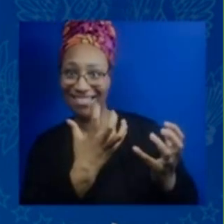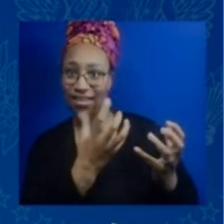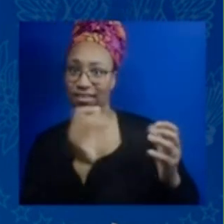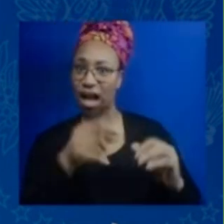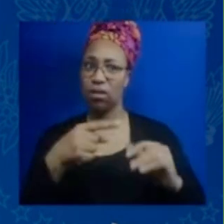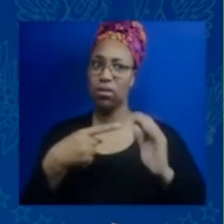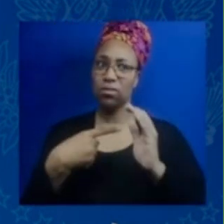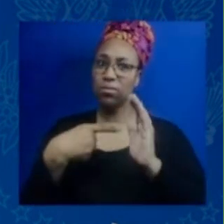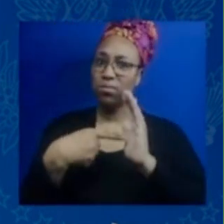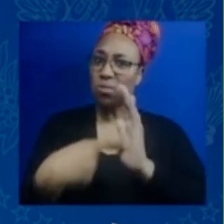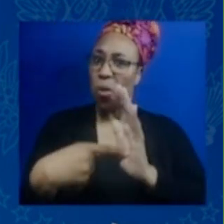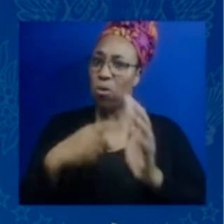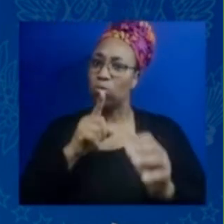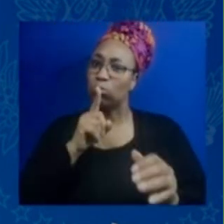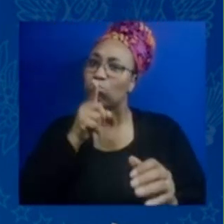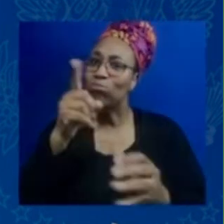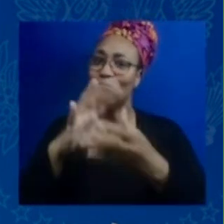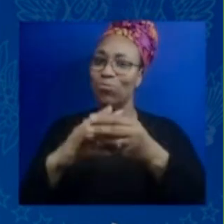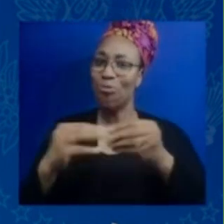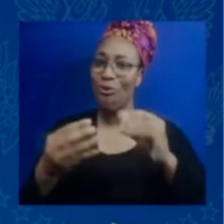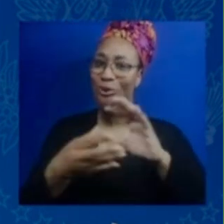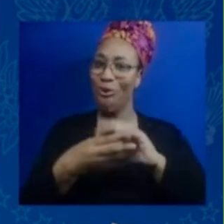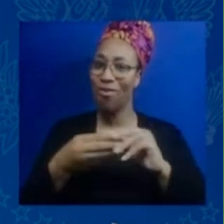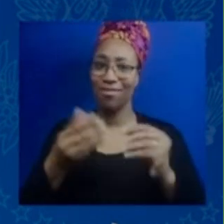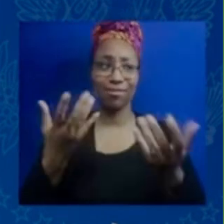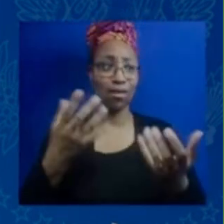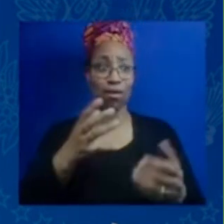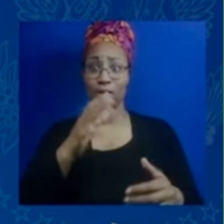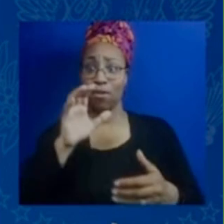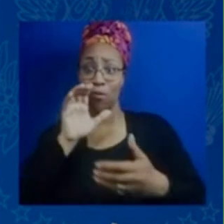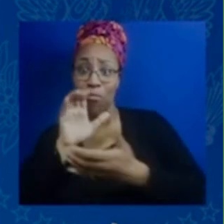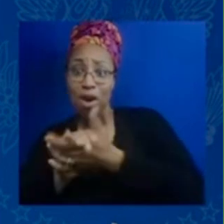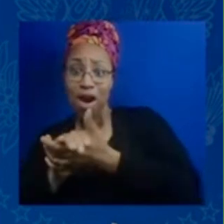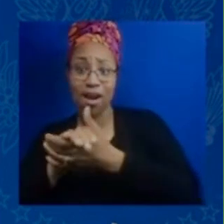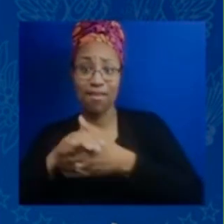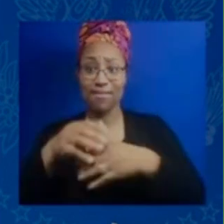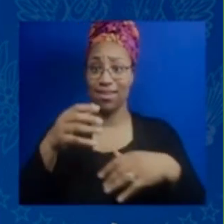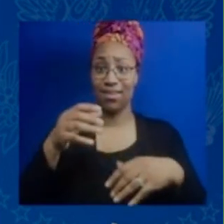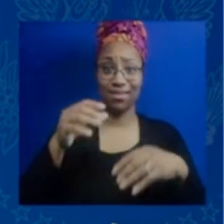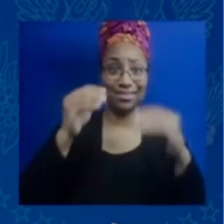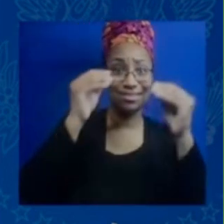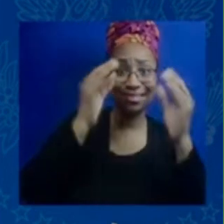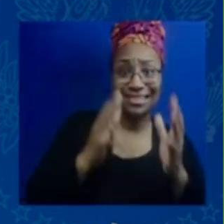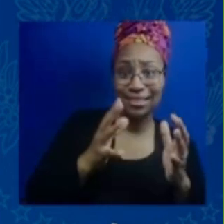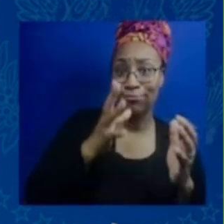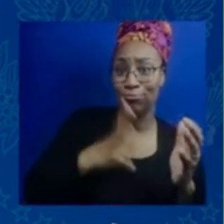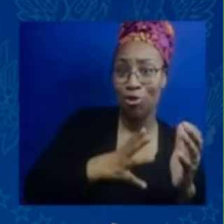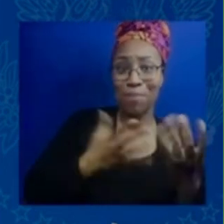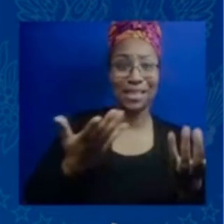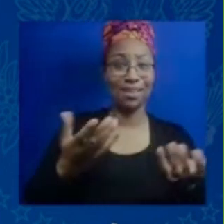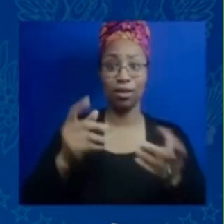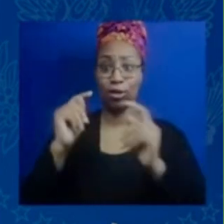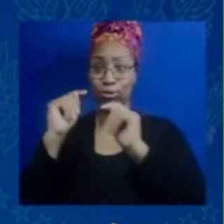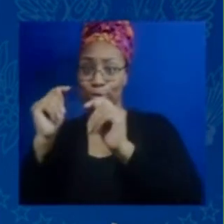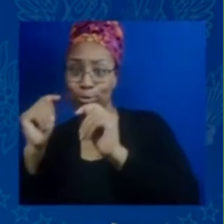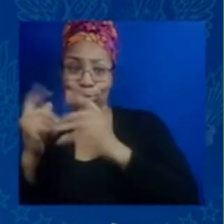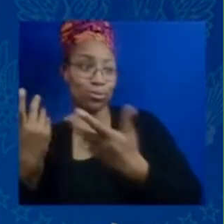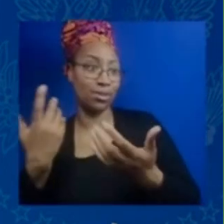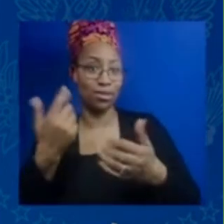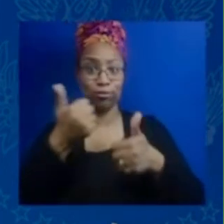know moms wives all of the things for the past two years we were able to say hey take a pause